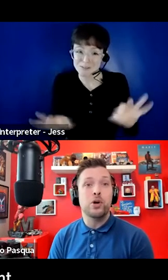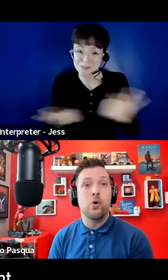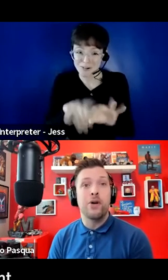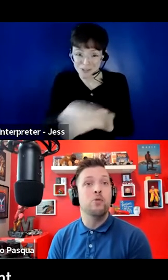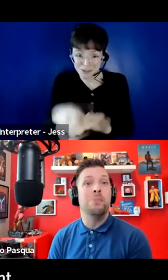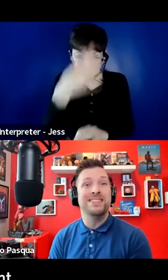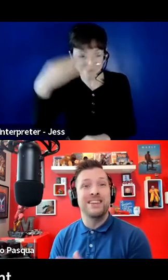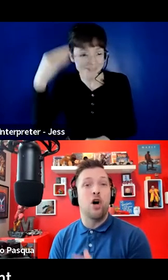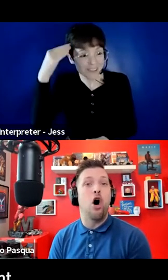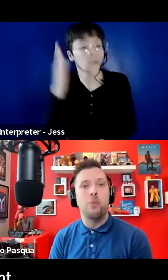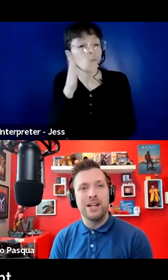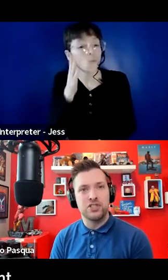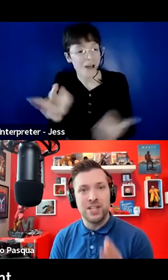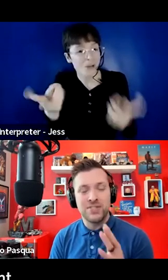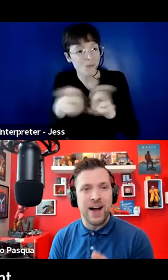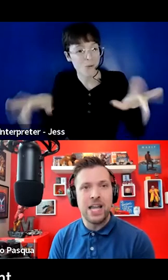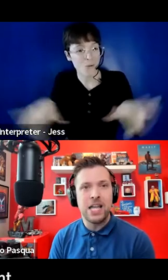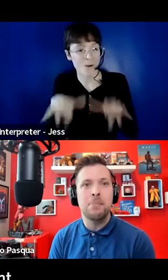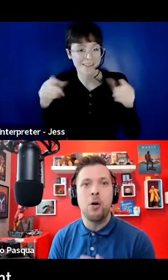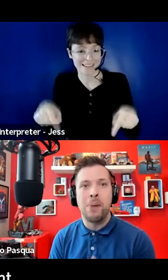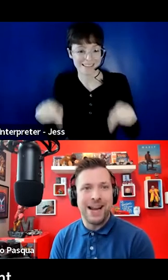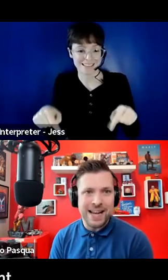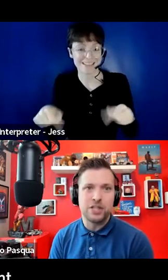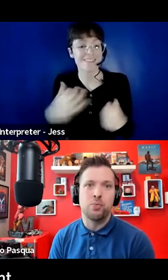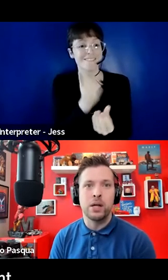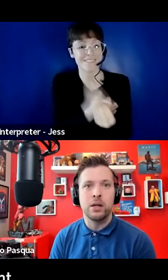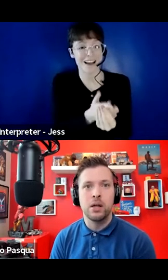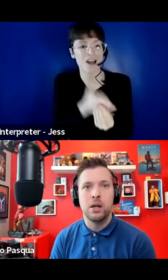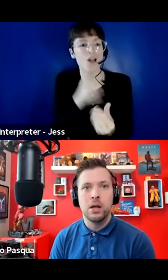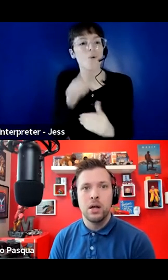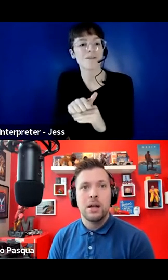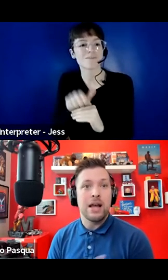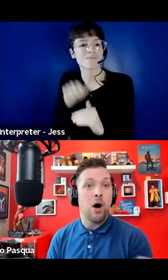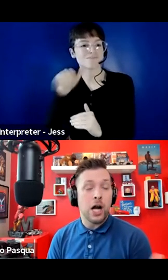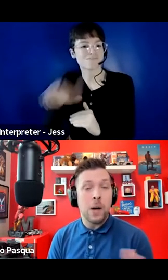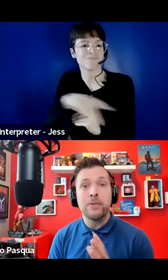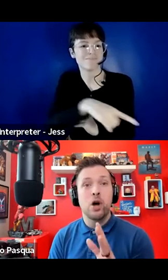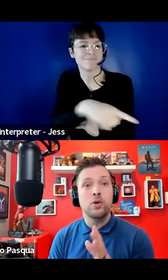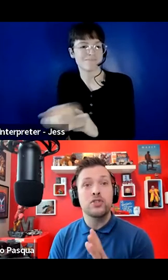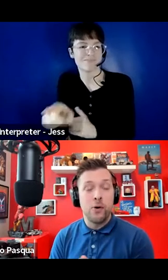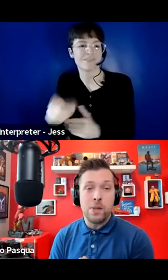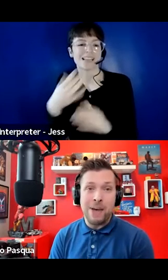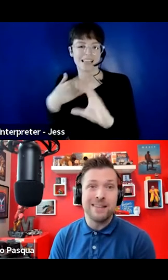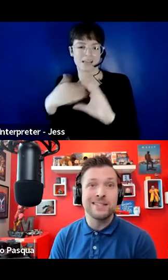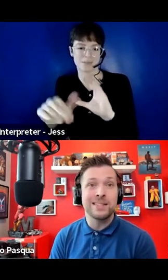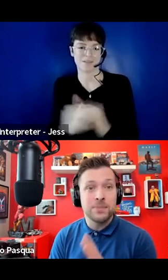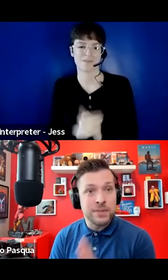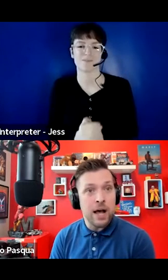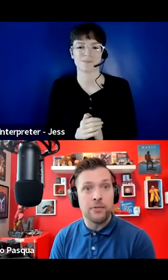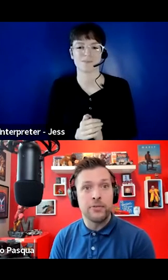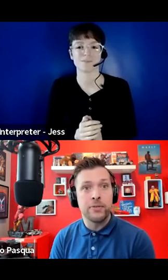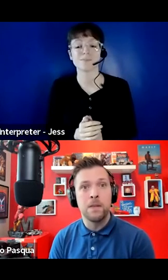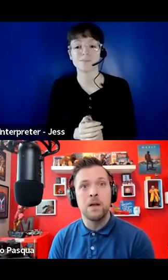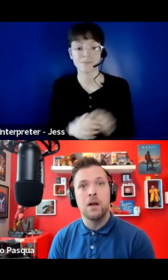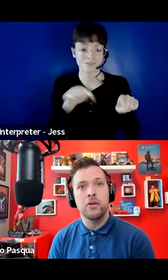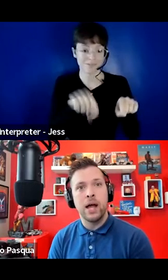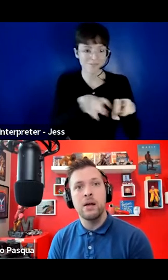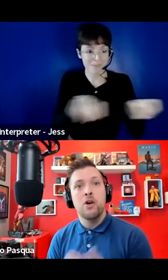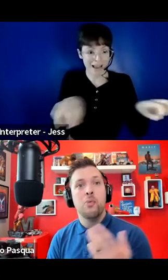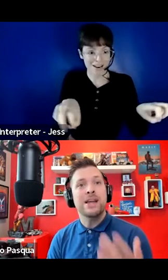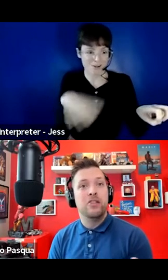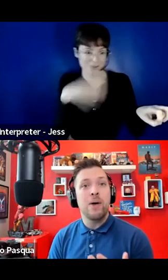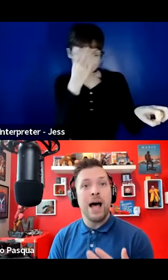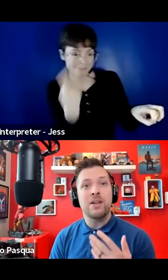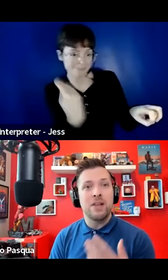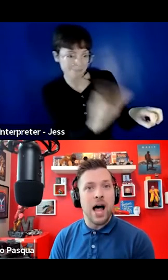a link to the recording will be sent to all registrants via email by next week. Now, a couple of notes for the panelists themselves, okay?